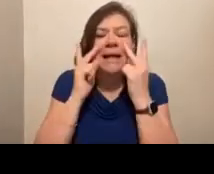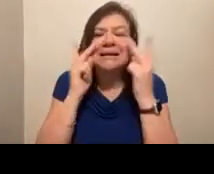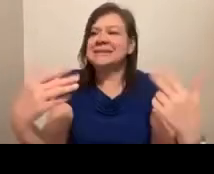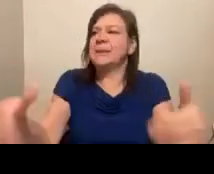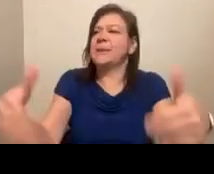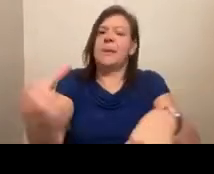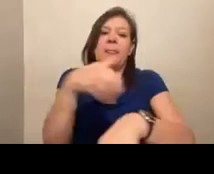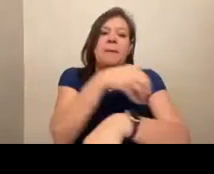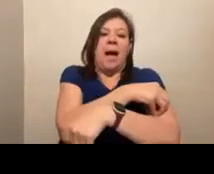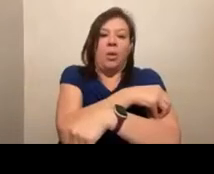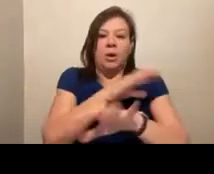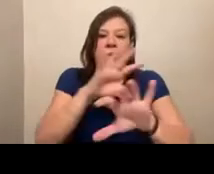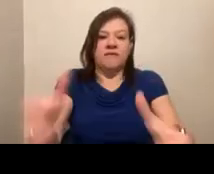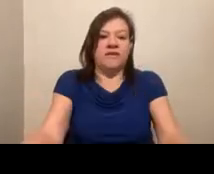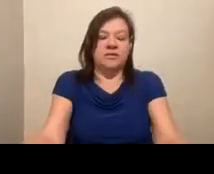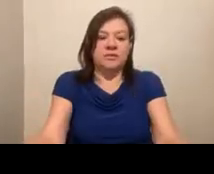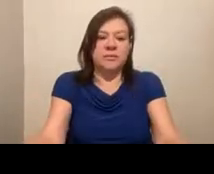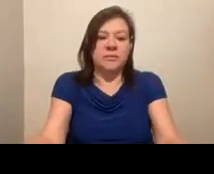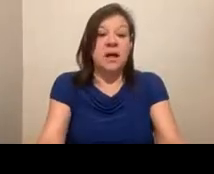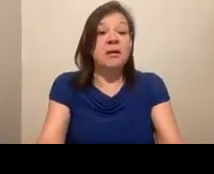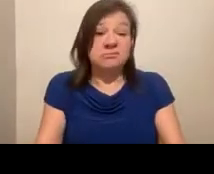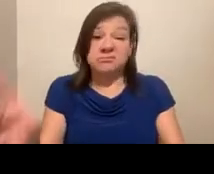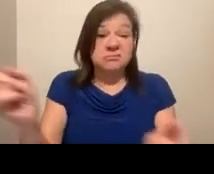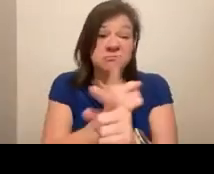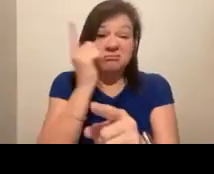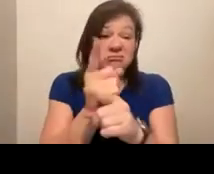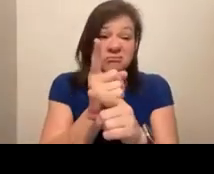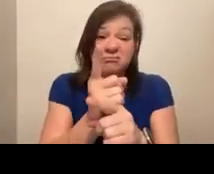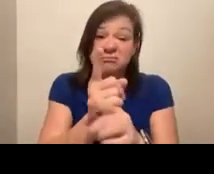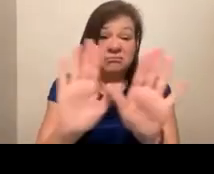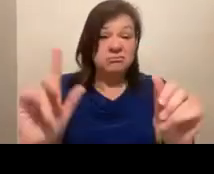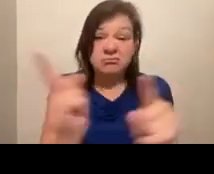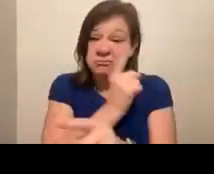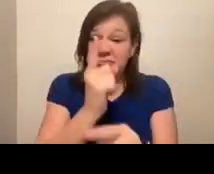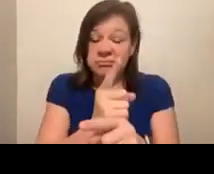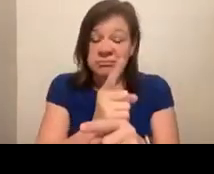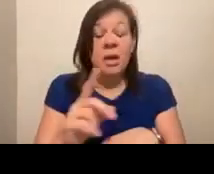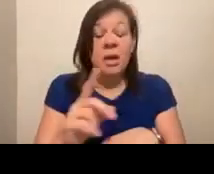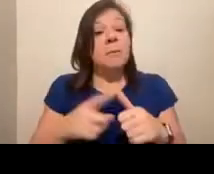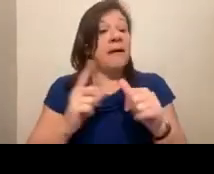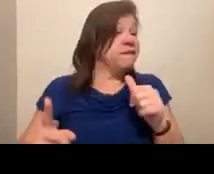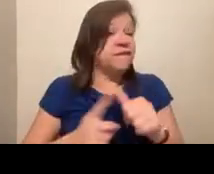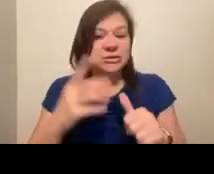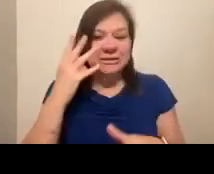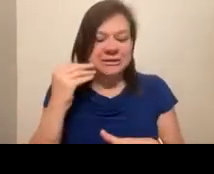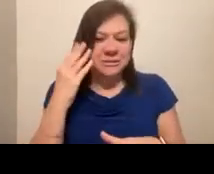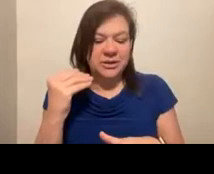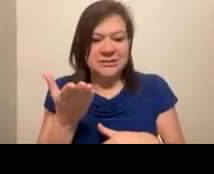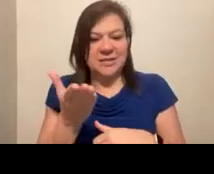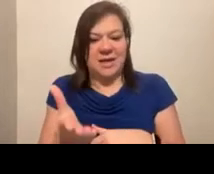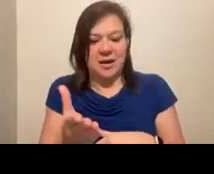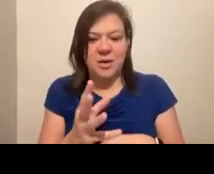of this field that we're in. And she was 100% right. My very first experience there was, I